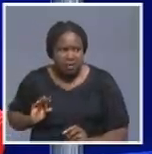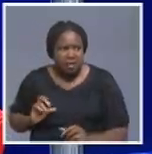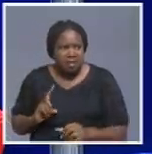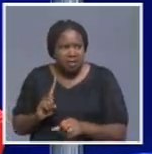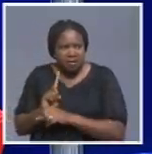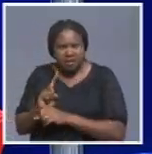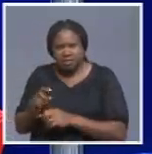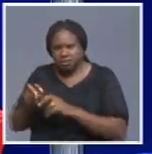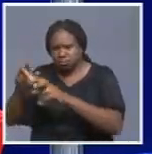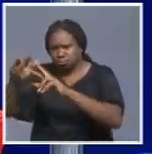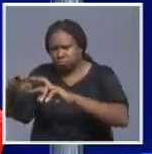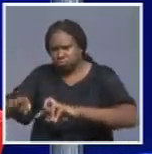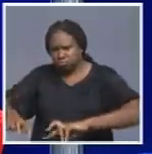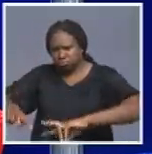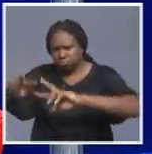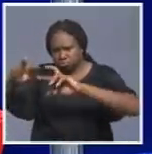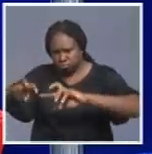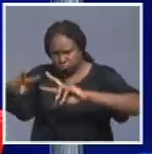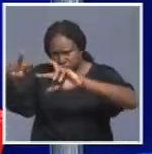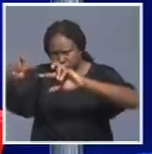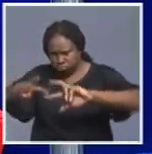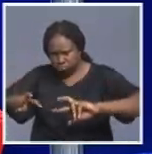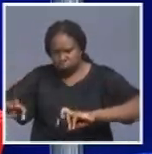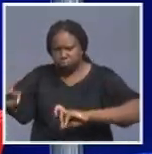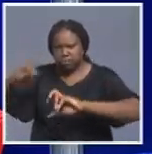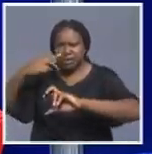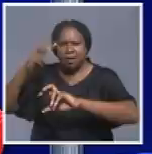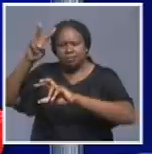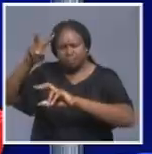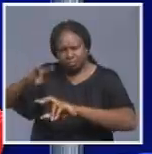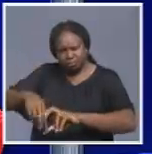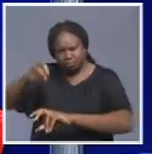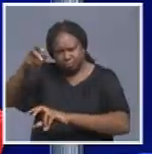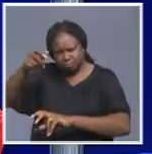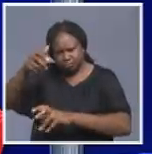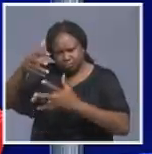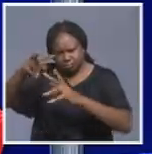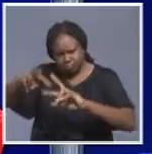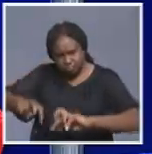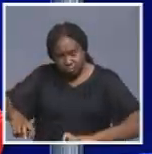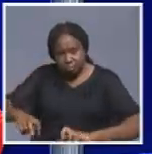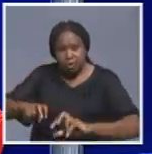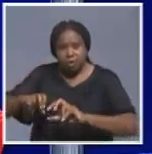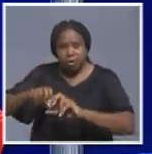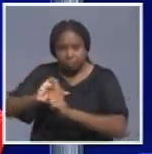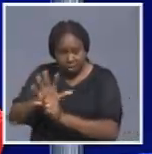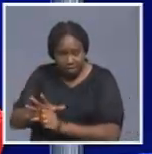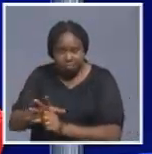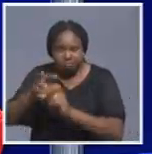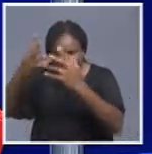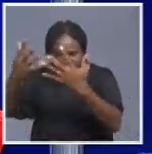first go through the screening. If there is a suspicion that they might have been, this person might have been